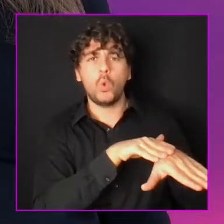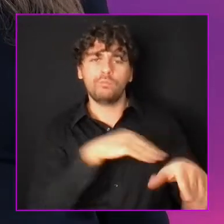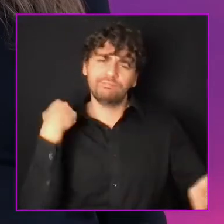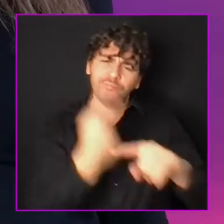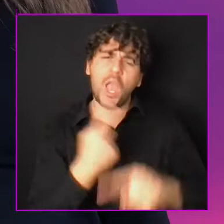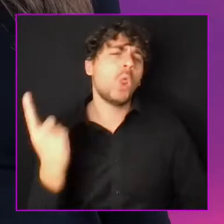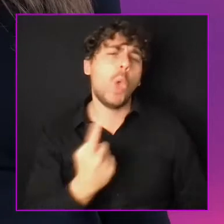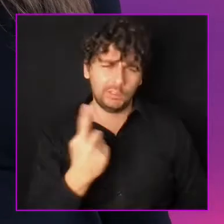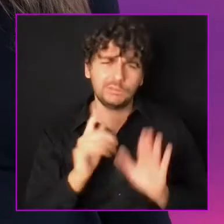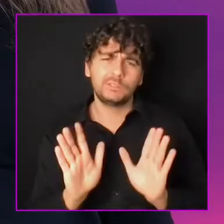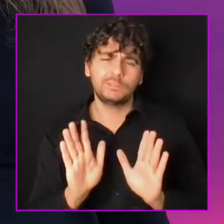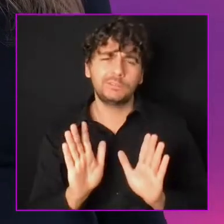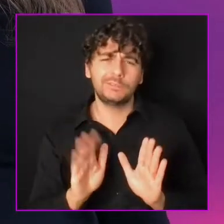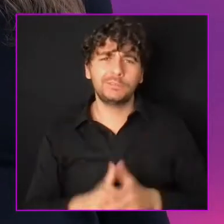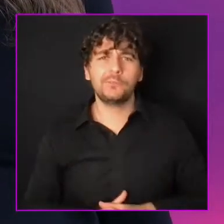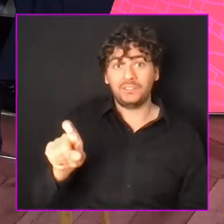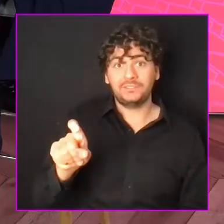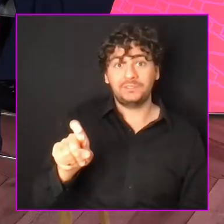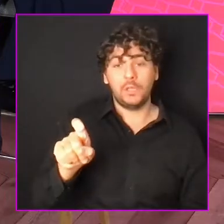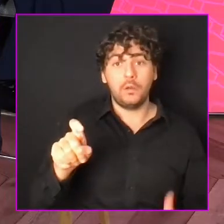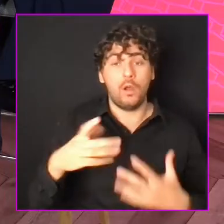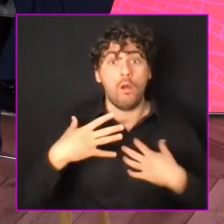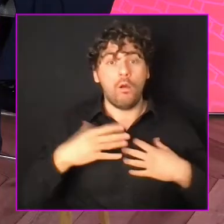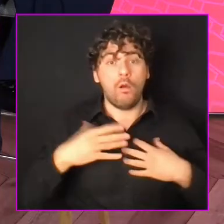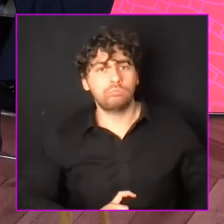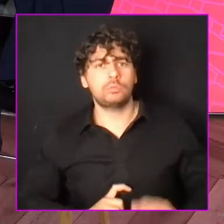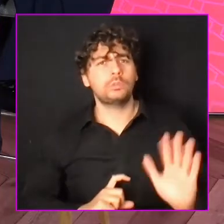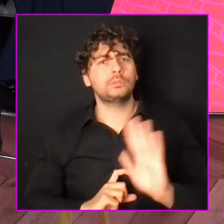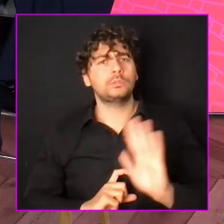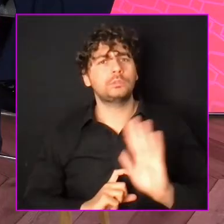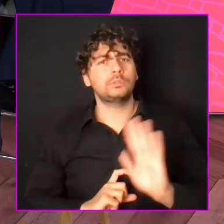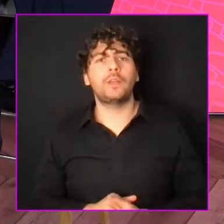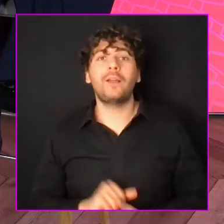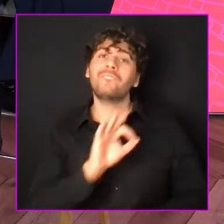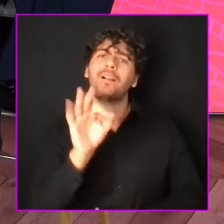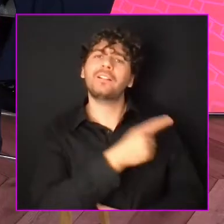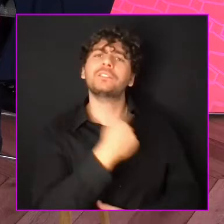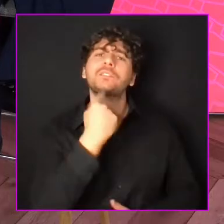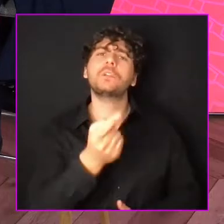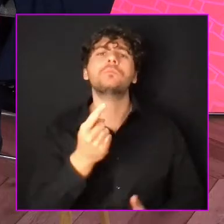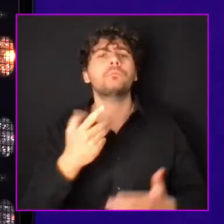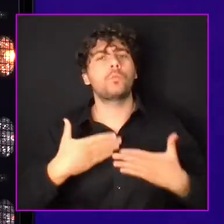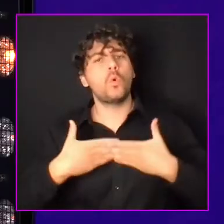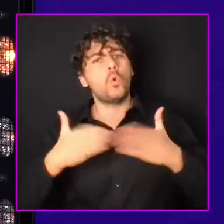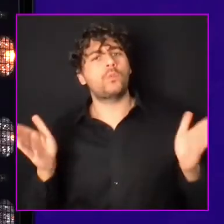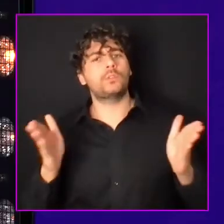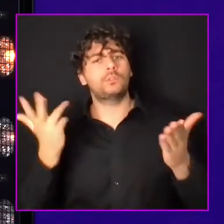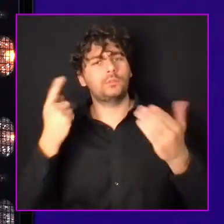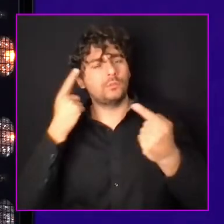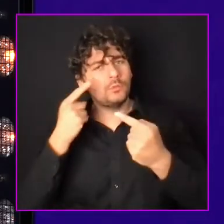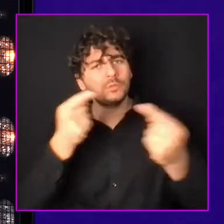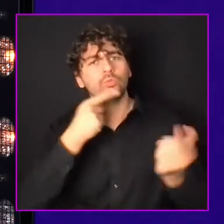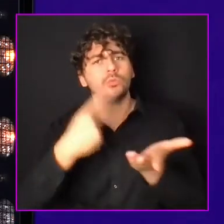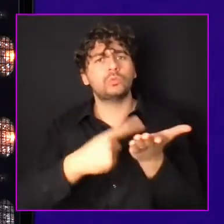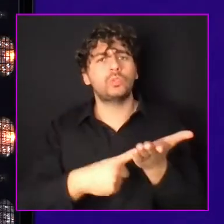where we need to unleash the power of us. We need a culture of an open dialogue of speak up to truly